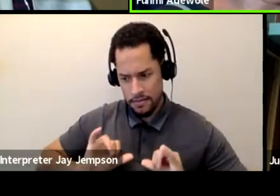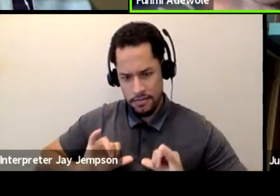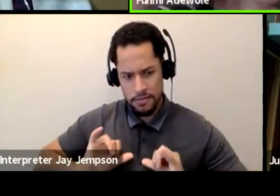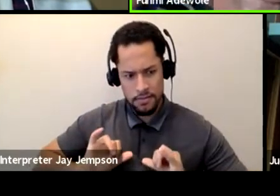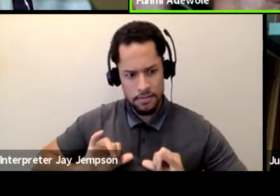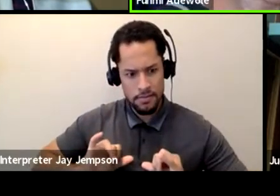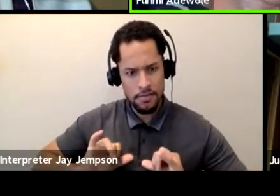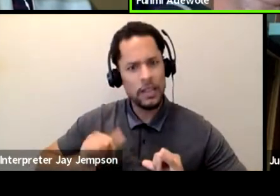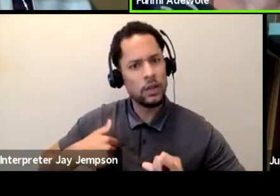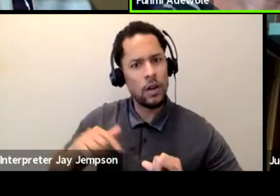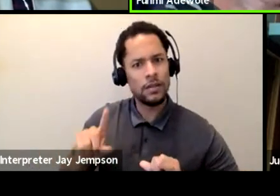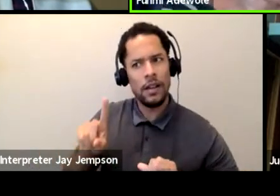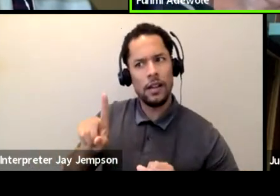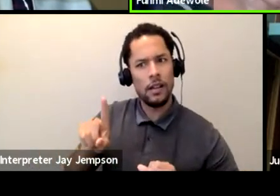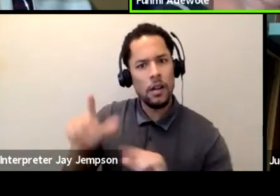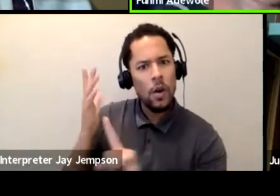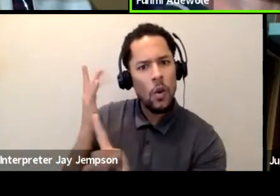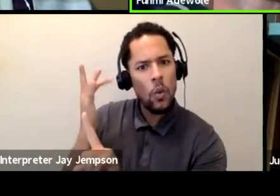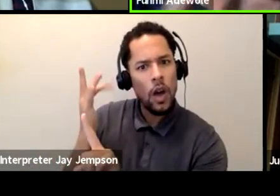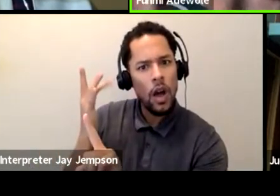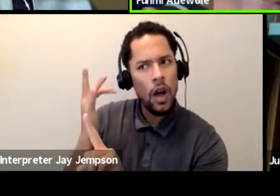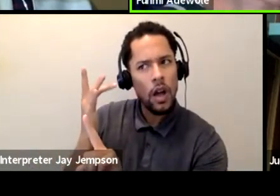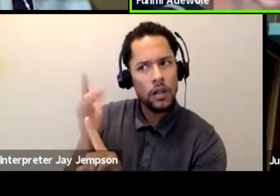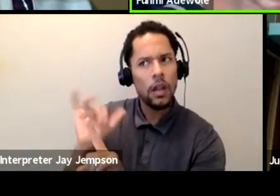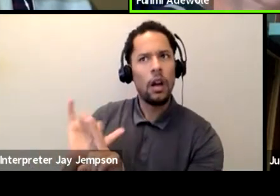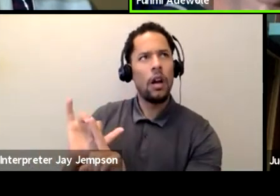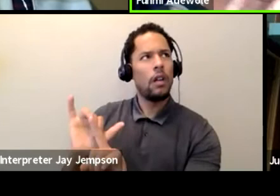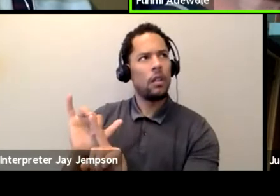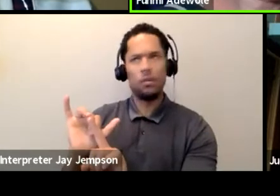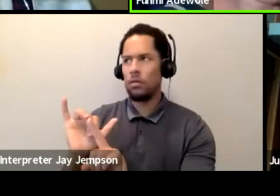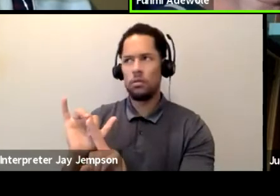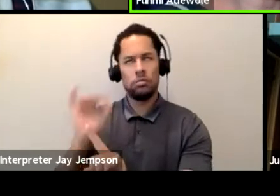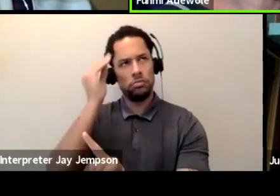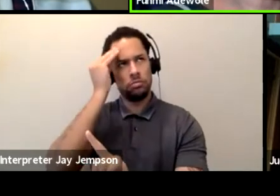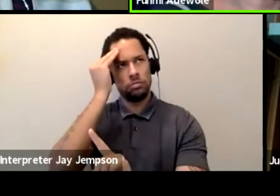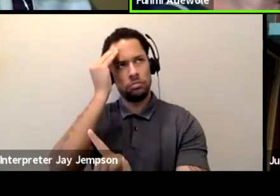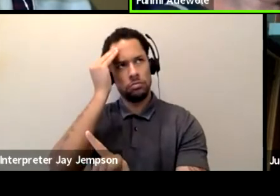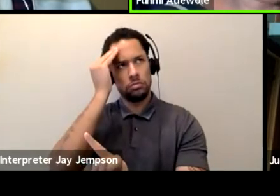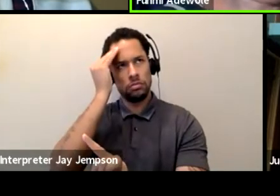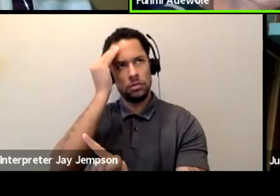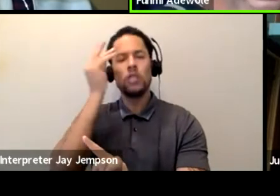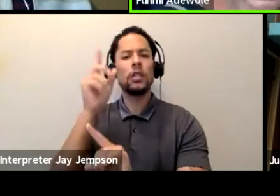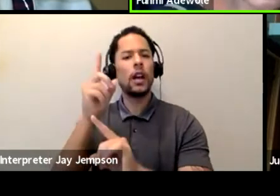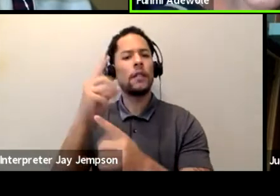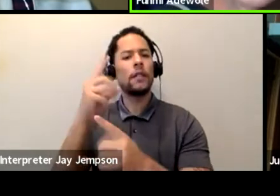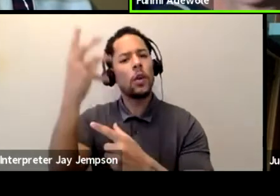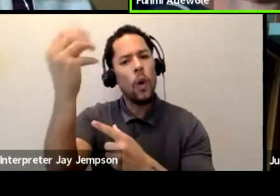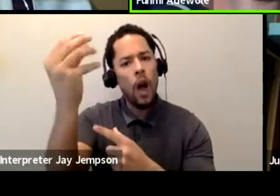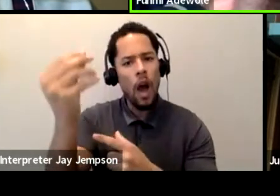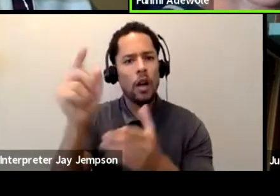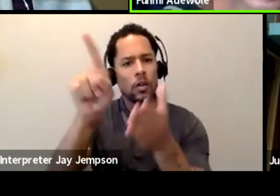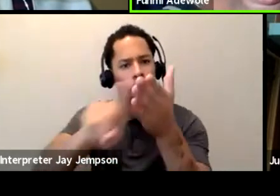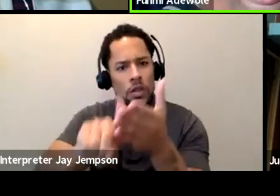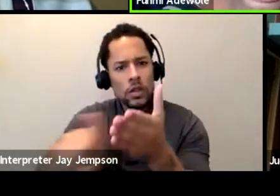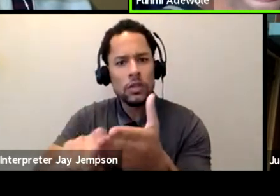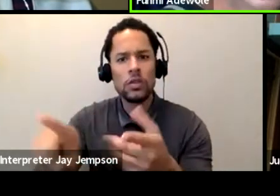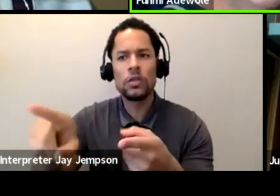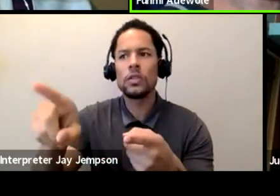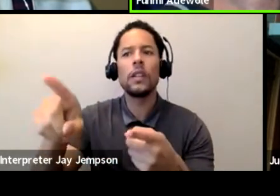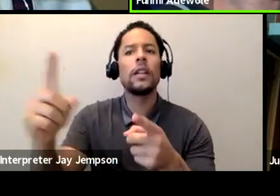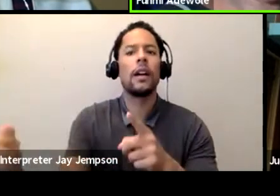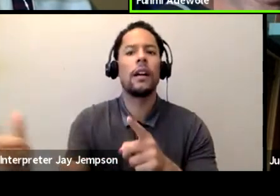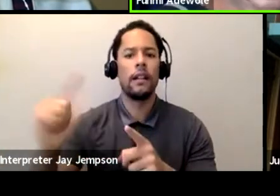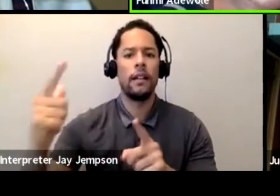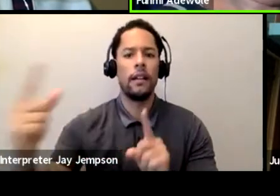an answer. So they might go and research. They might go and talk to somebody, have to come and give me an answer that I find convincing, not necessarily agree with,